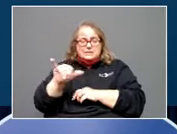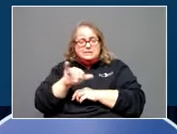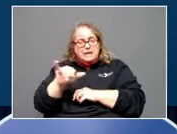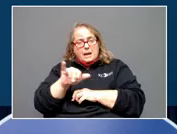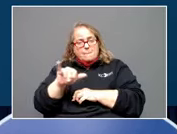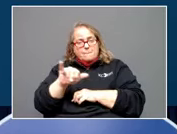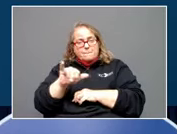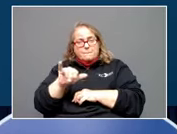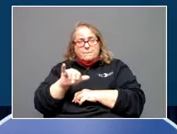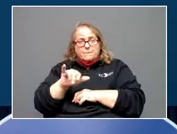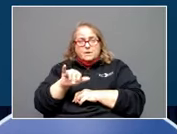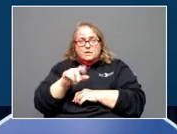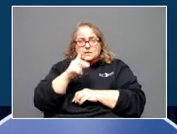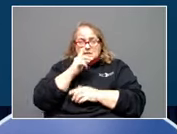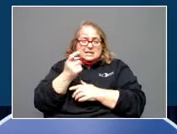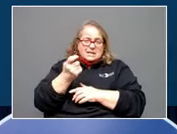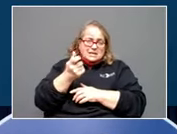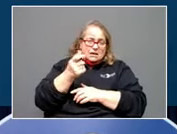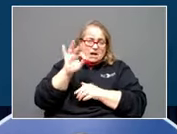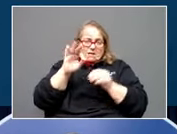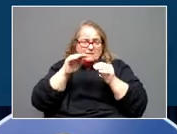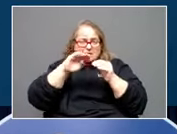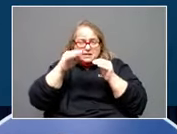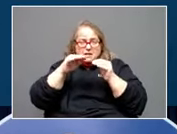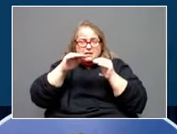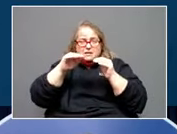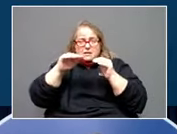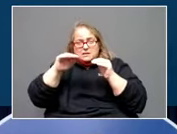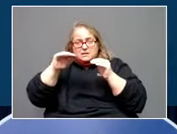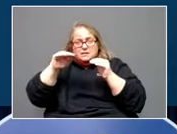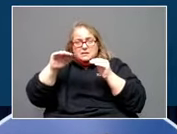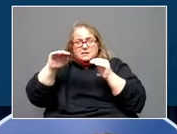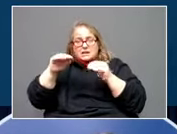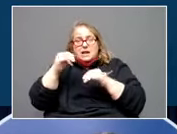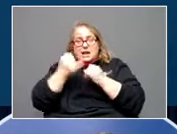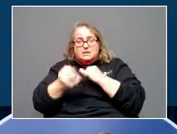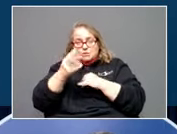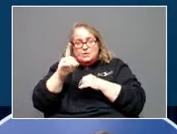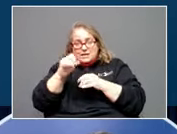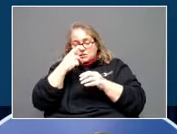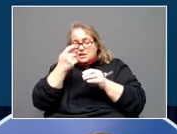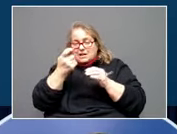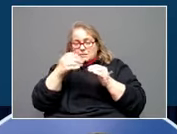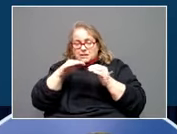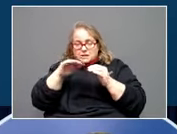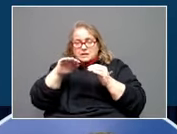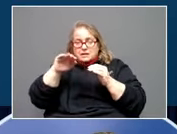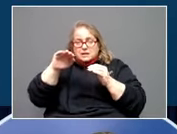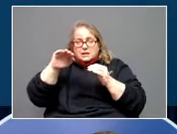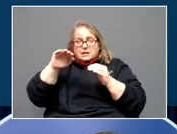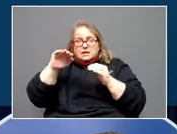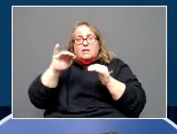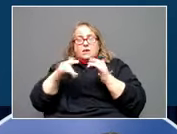seeing somewhat of a leveling. I will say last couple days it is ticking up, which is concerning. But again, with Omicron,